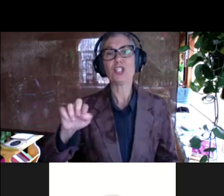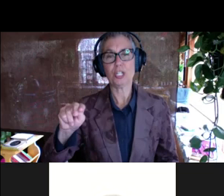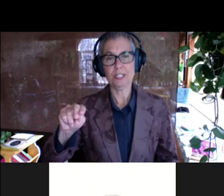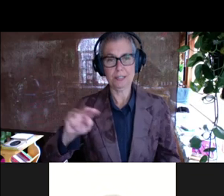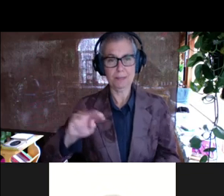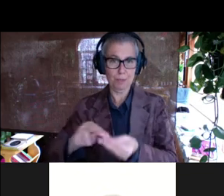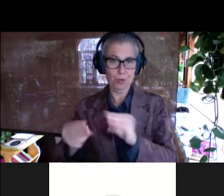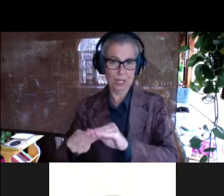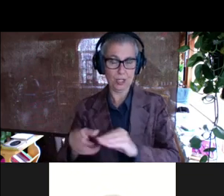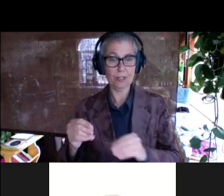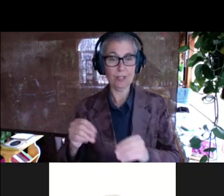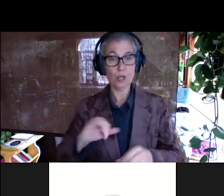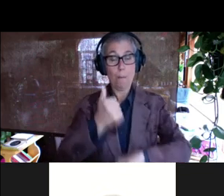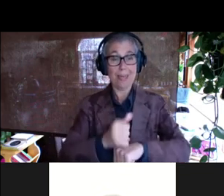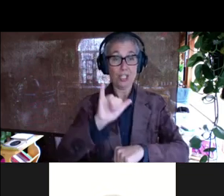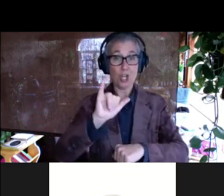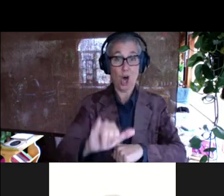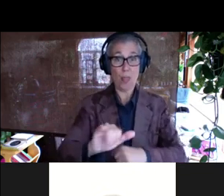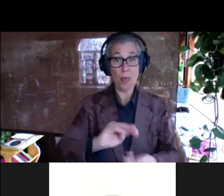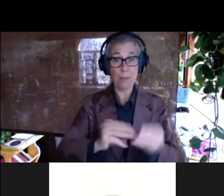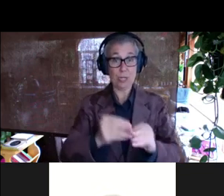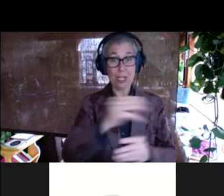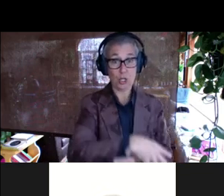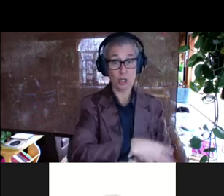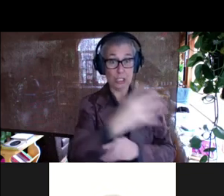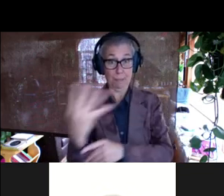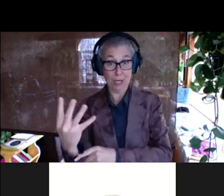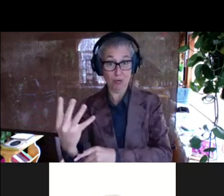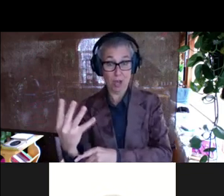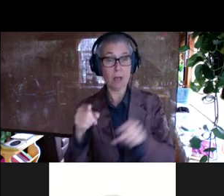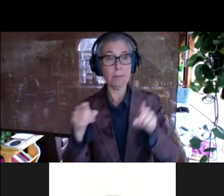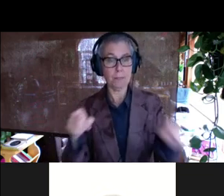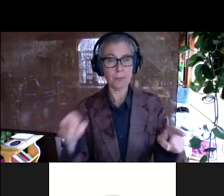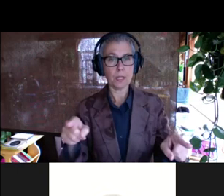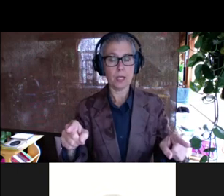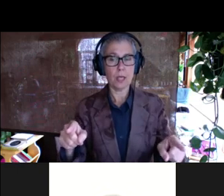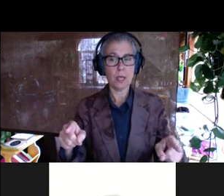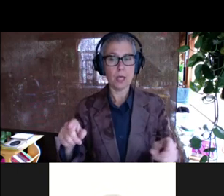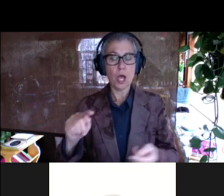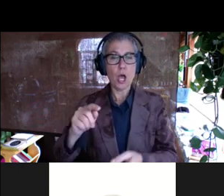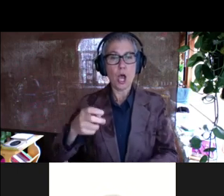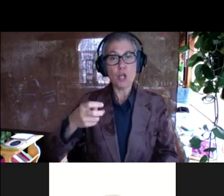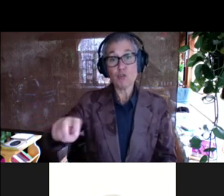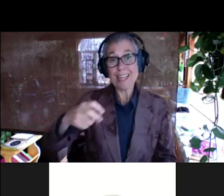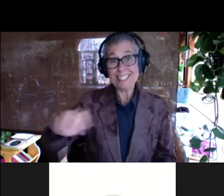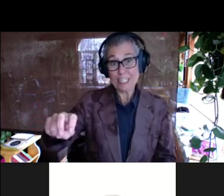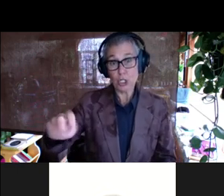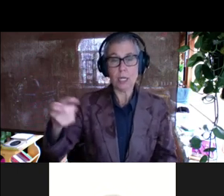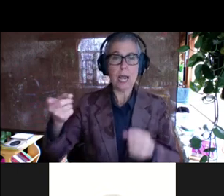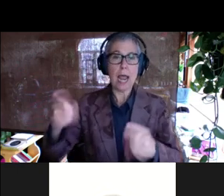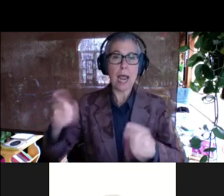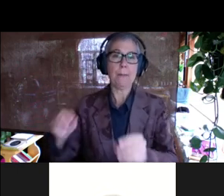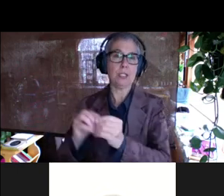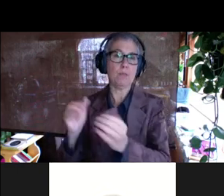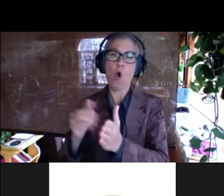mutational spectra in these bacteria, the transition mutations are much, happen much more often than